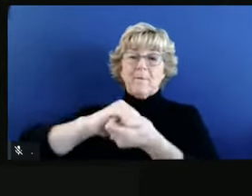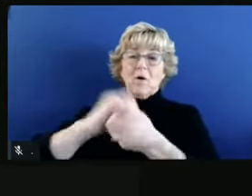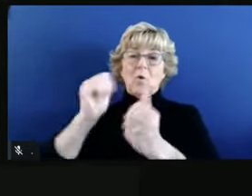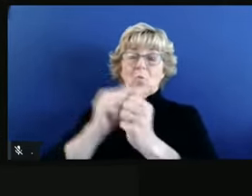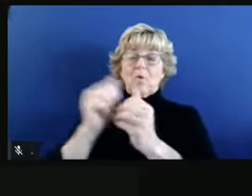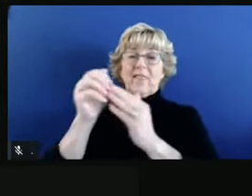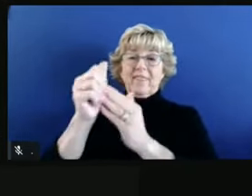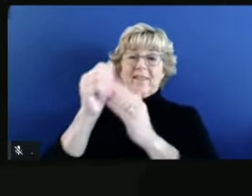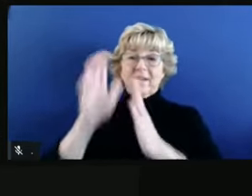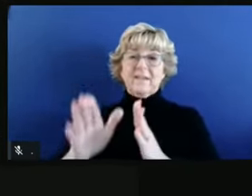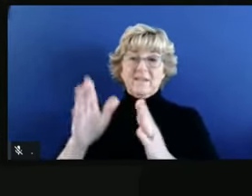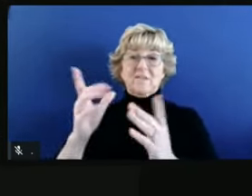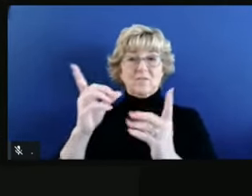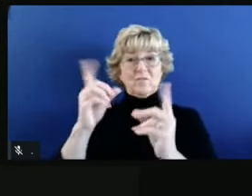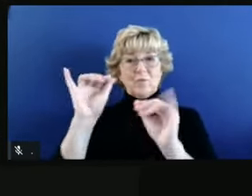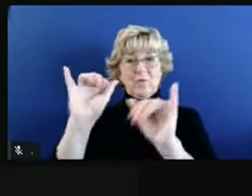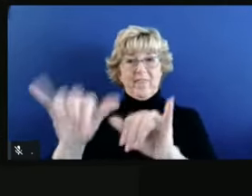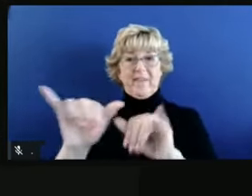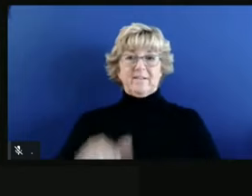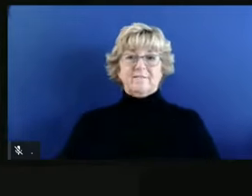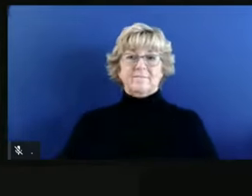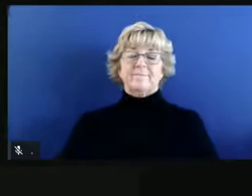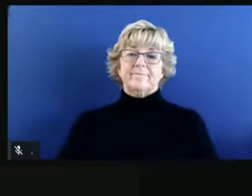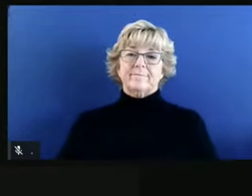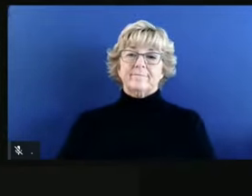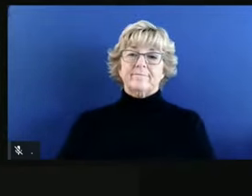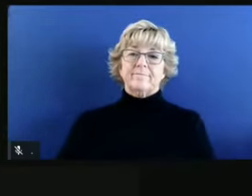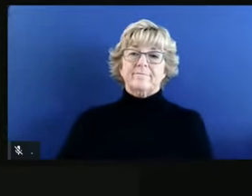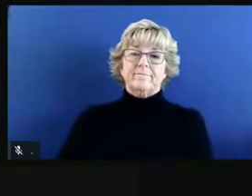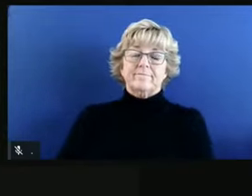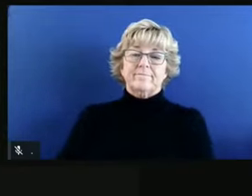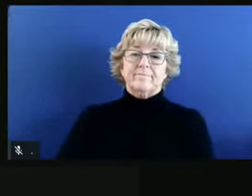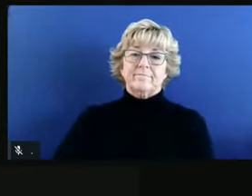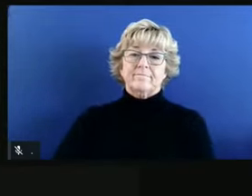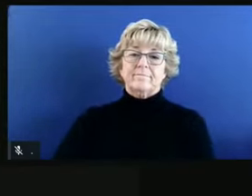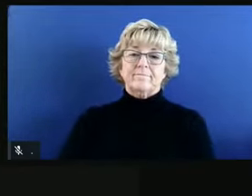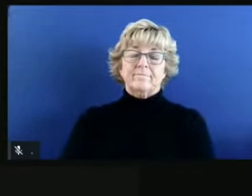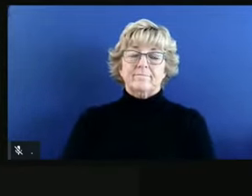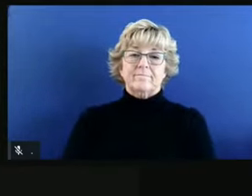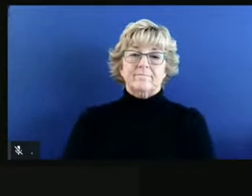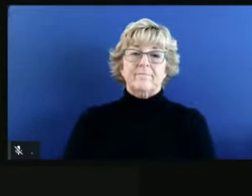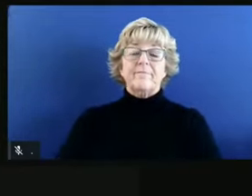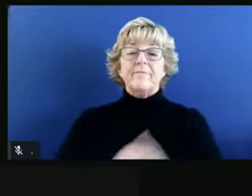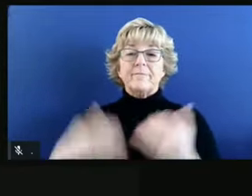sure we can do exactly that. Donna Ibarra, CalMatters.